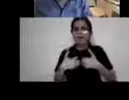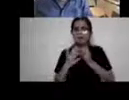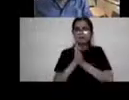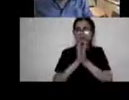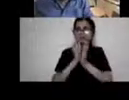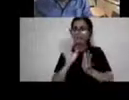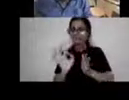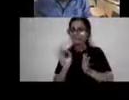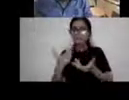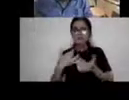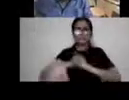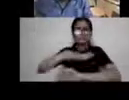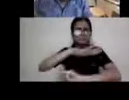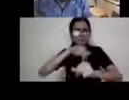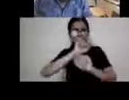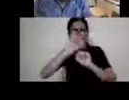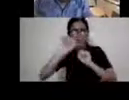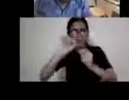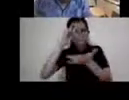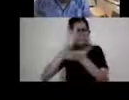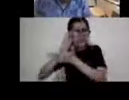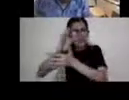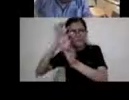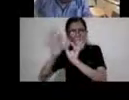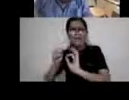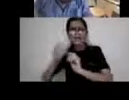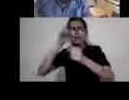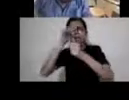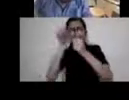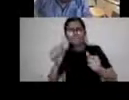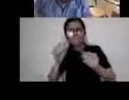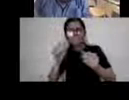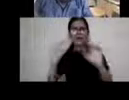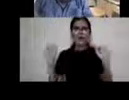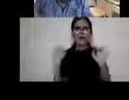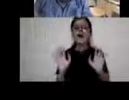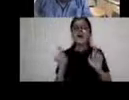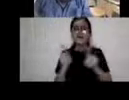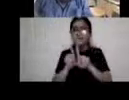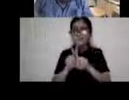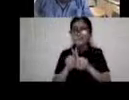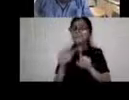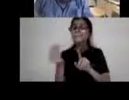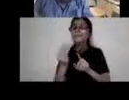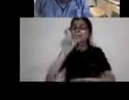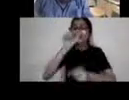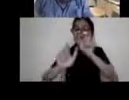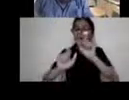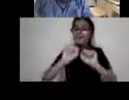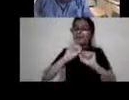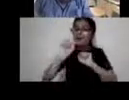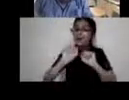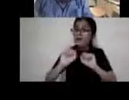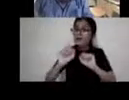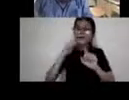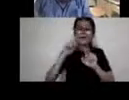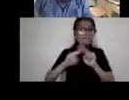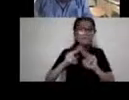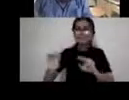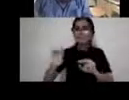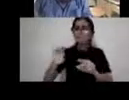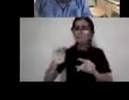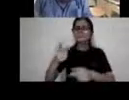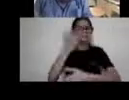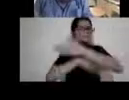some of the social construction conversations. think you've been having because, um, under the act, if, if you're not disabled,